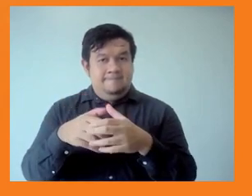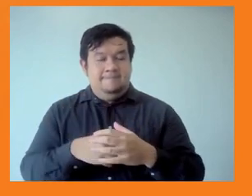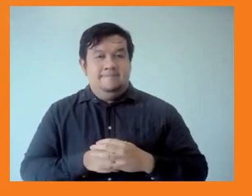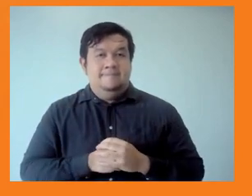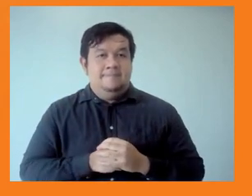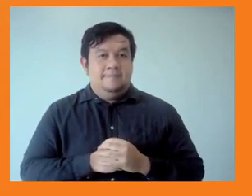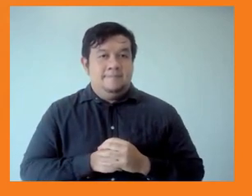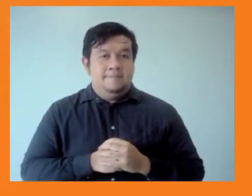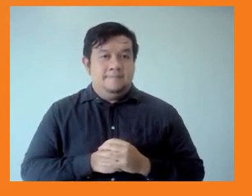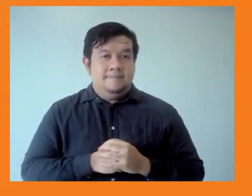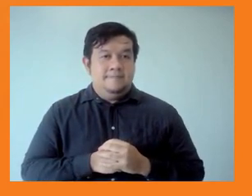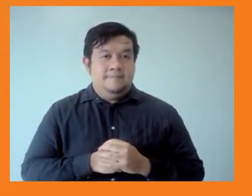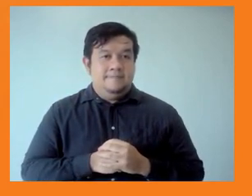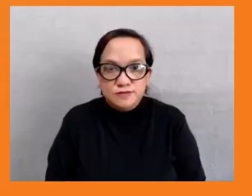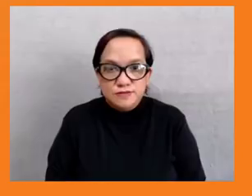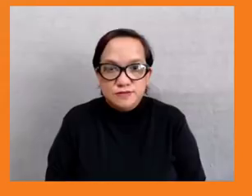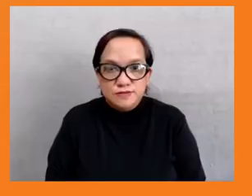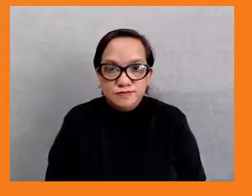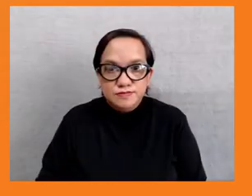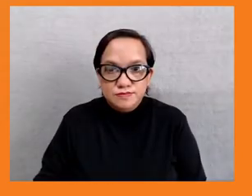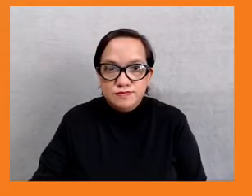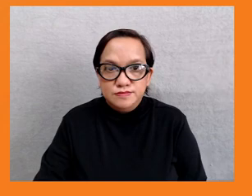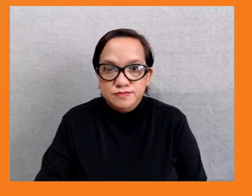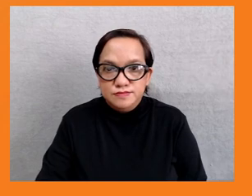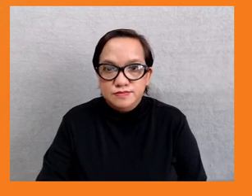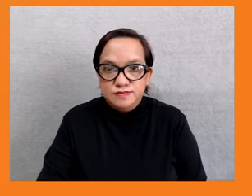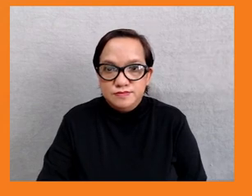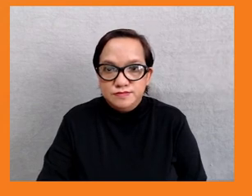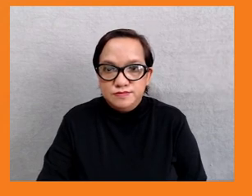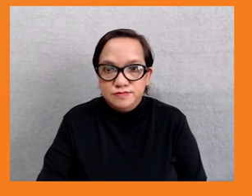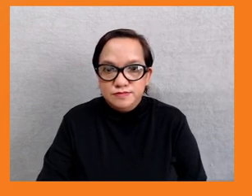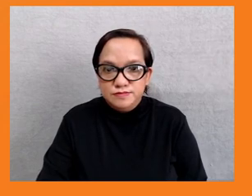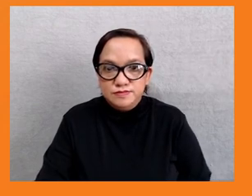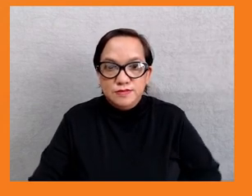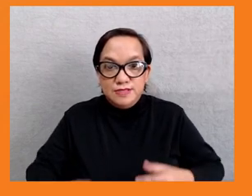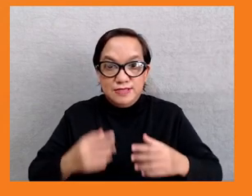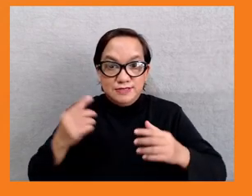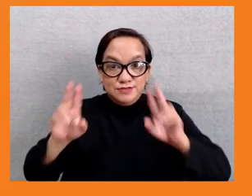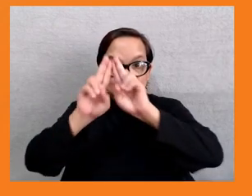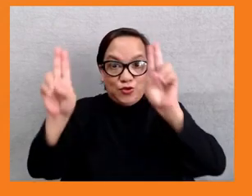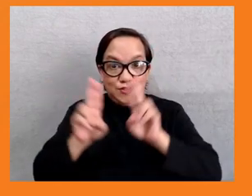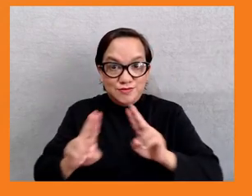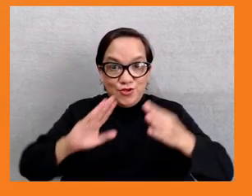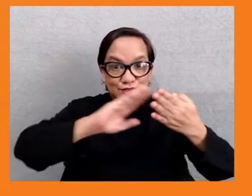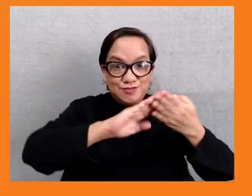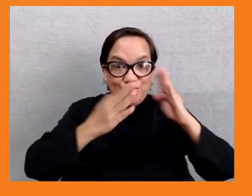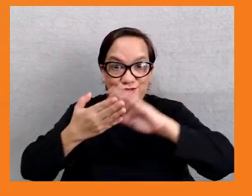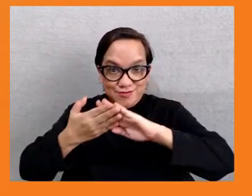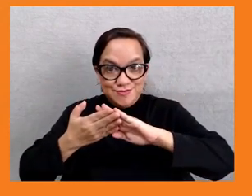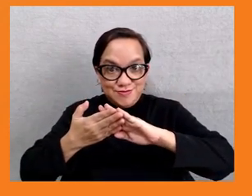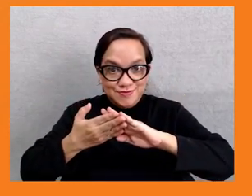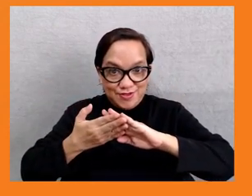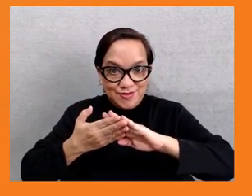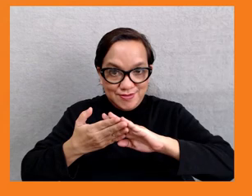And finally, the international community needs to help as well. Here we have five recommendations. The first is that they should